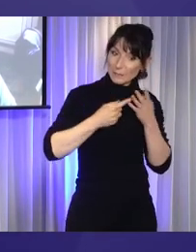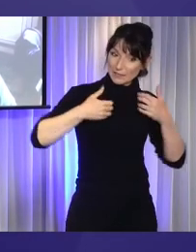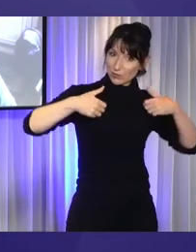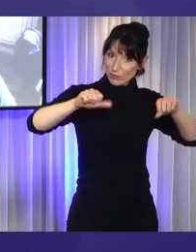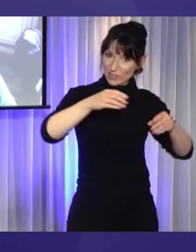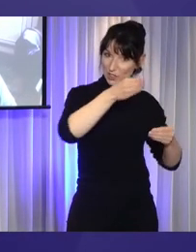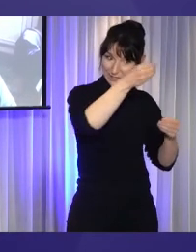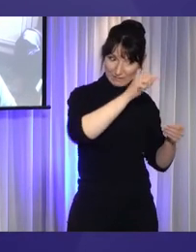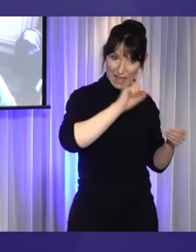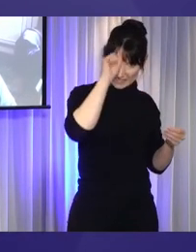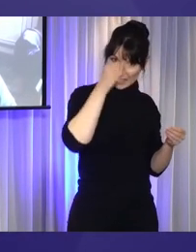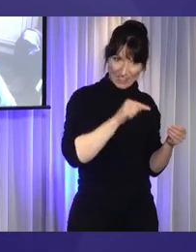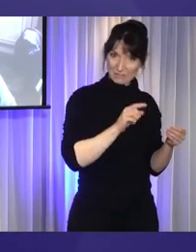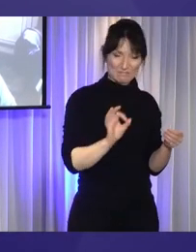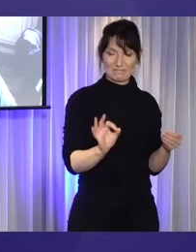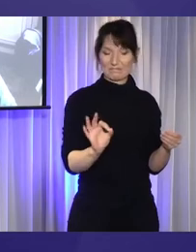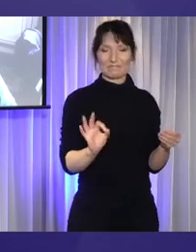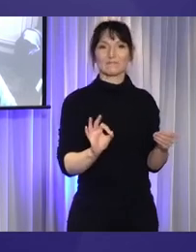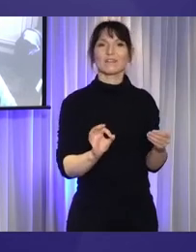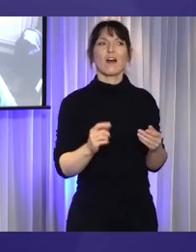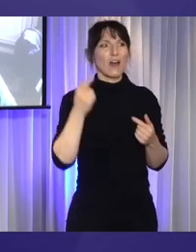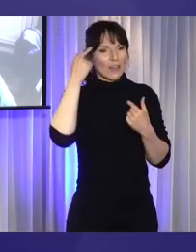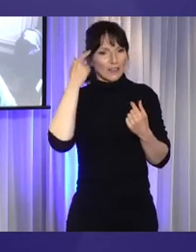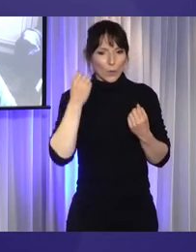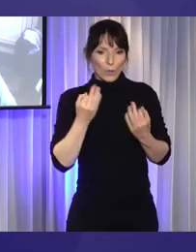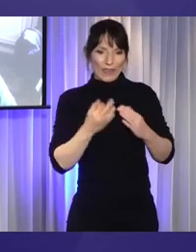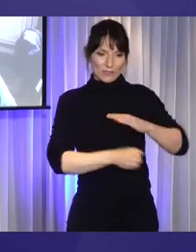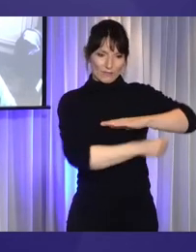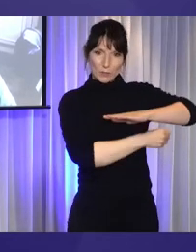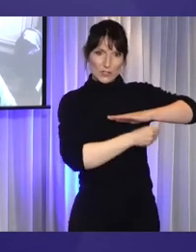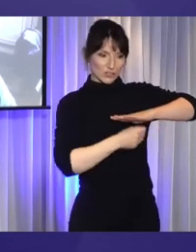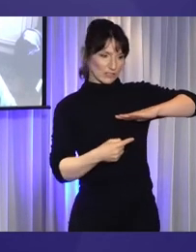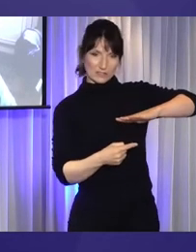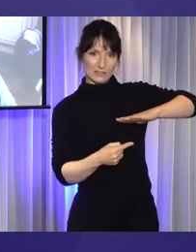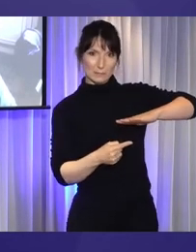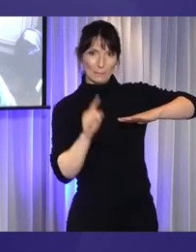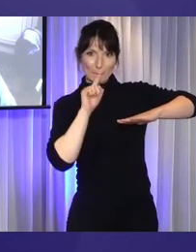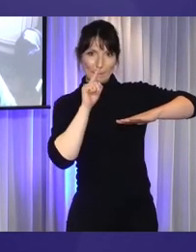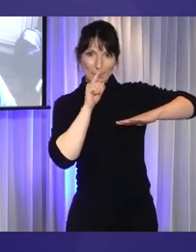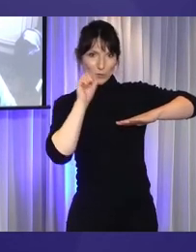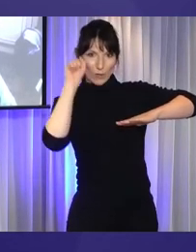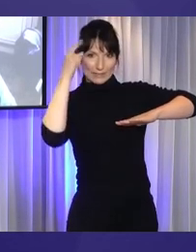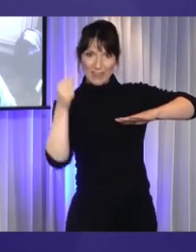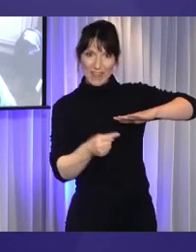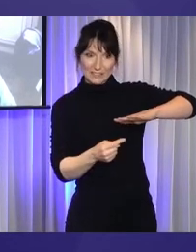understand the foundations. Where do we put the house? So I'm to print that.